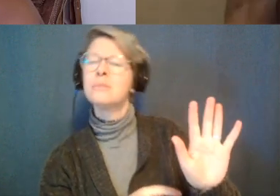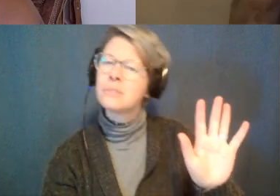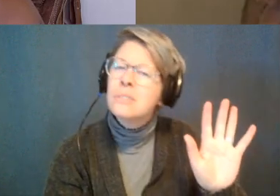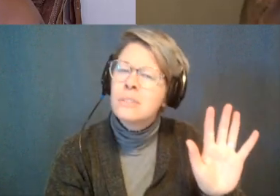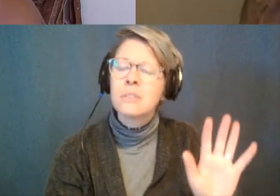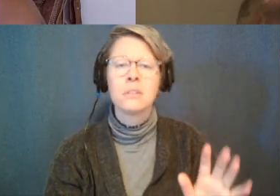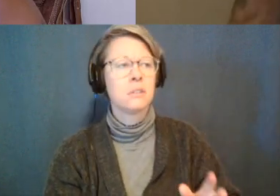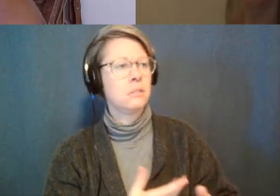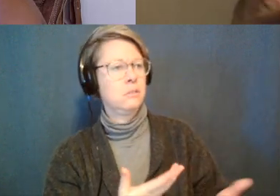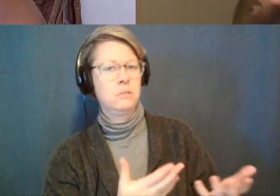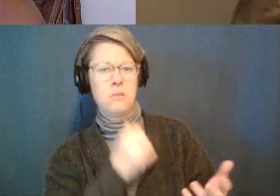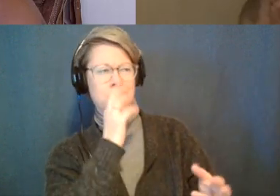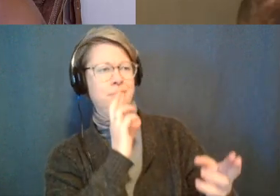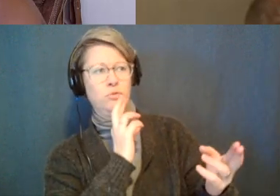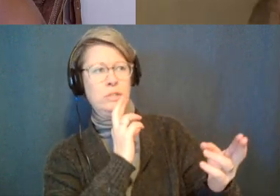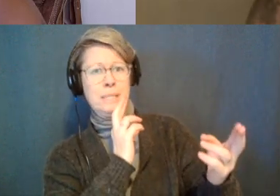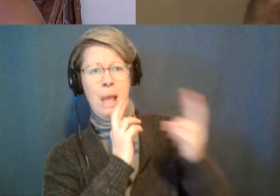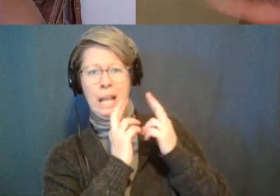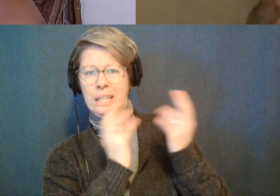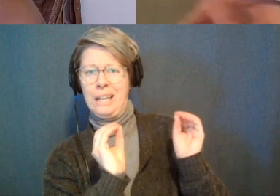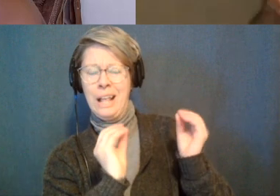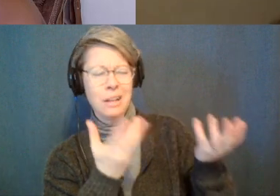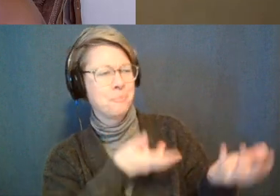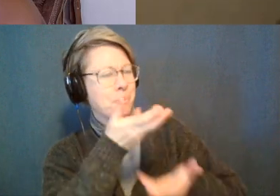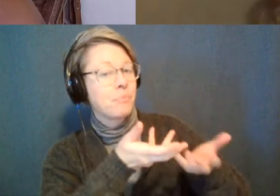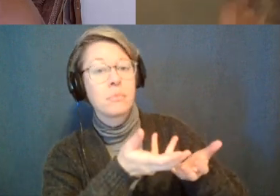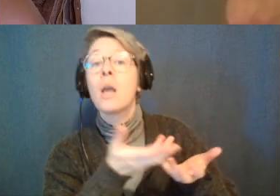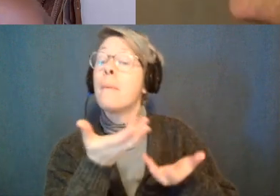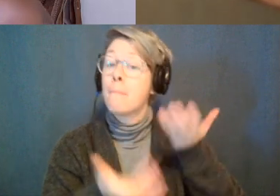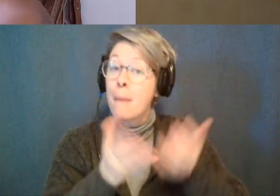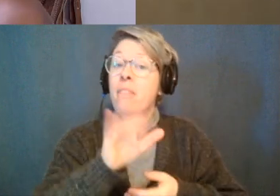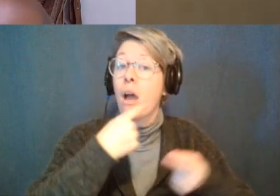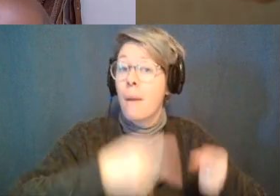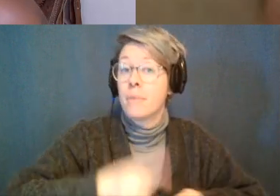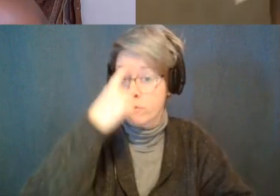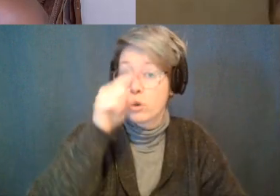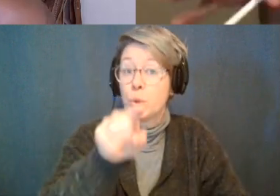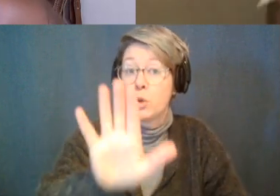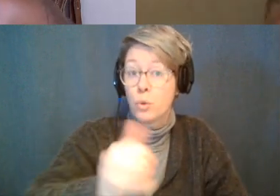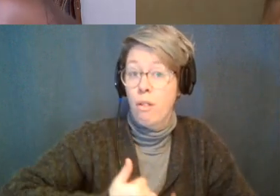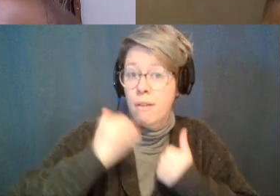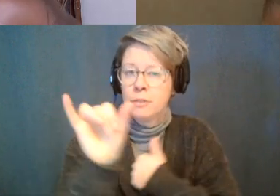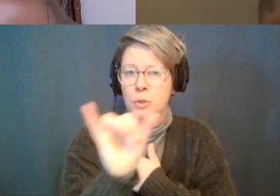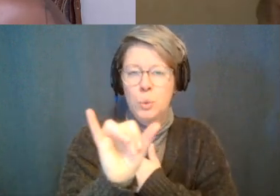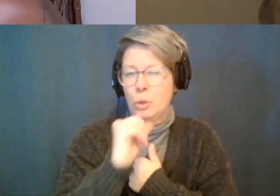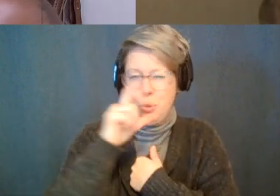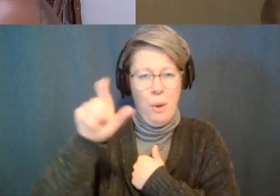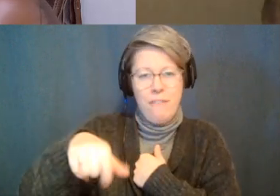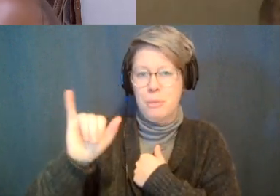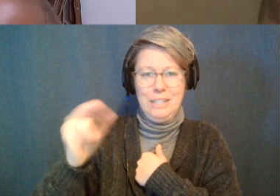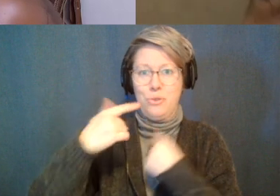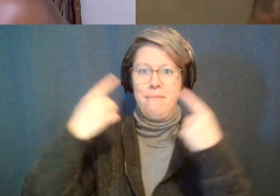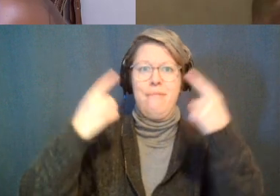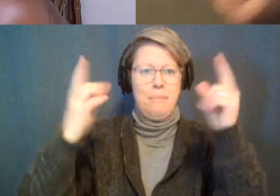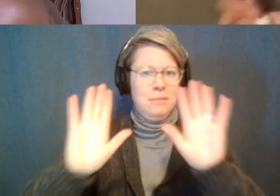they're treating you disrespectfully or whatever so you could be on the receiving end of this in a lot of different ways and scenarios you don't need to